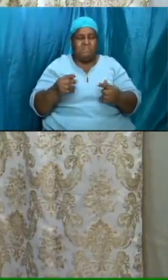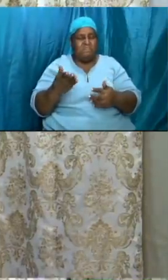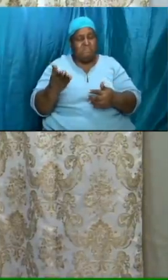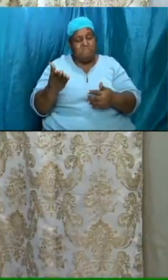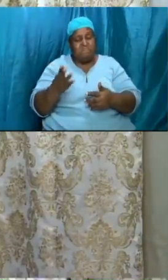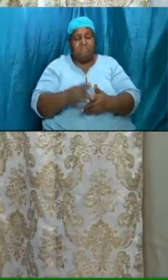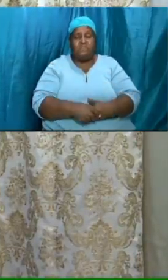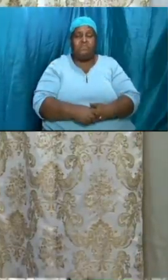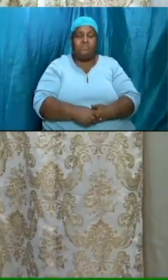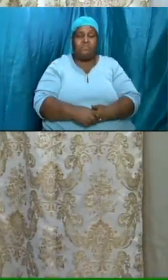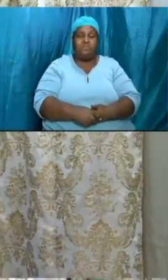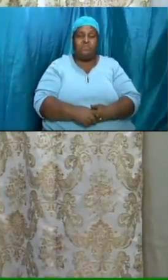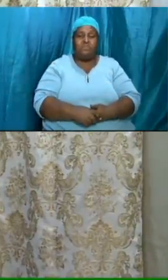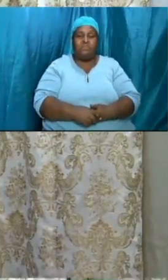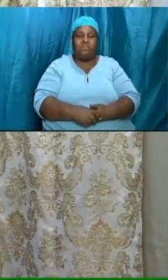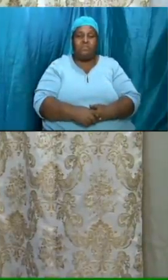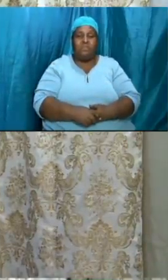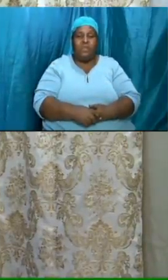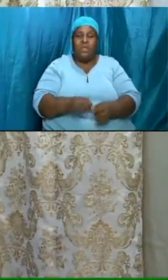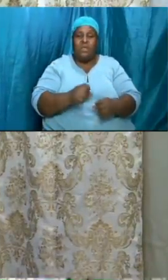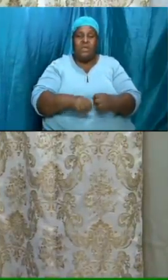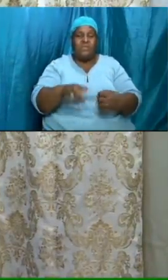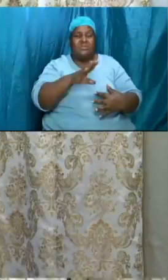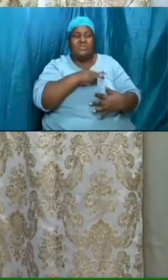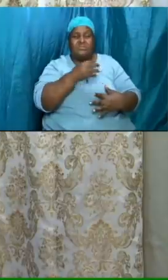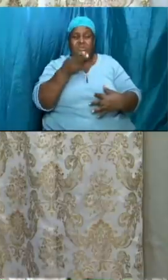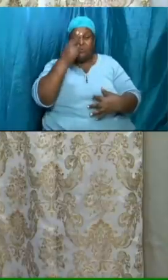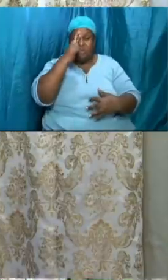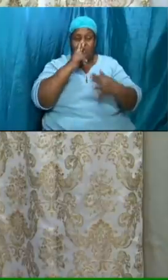and so the spirit of prophecy